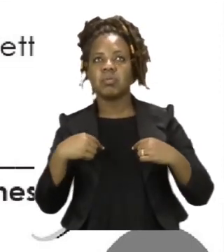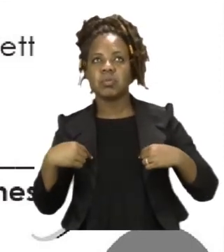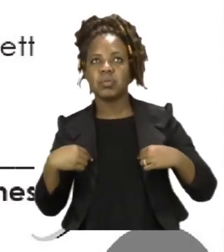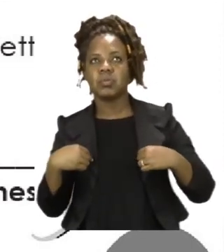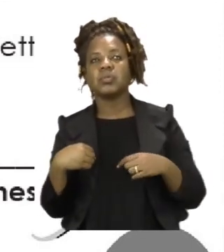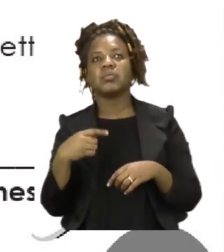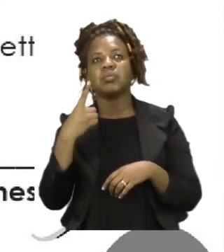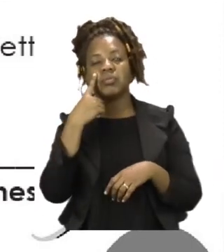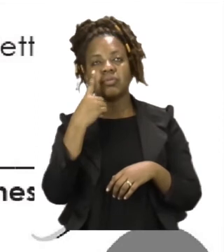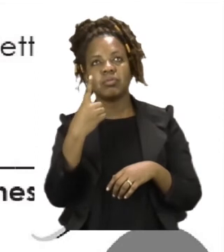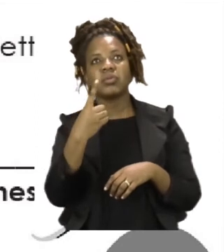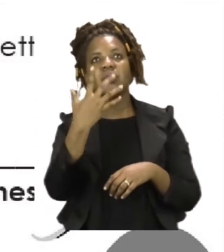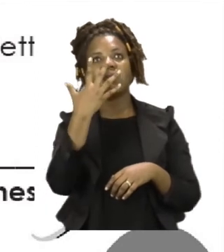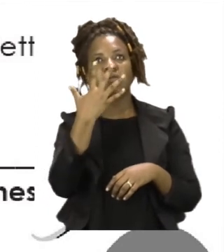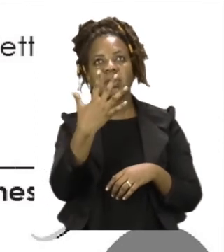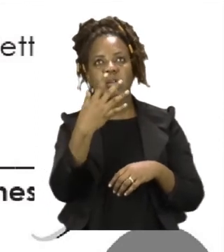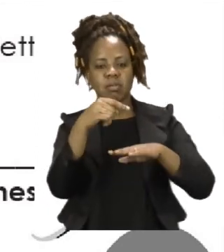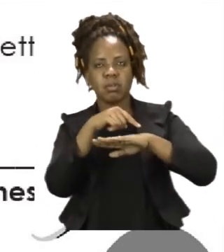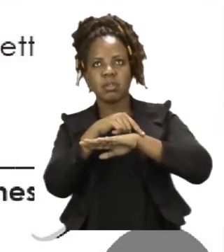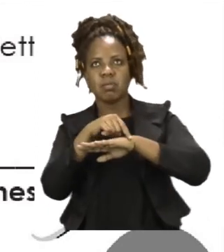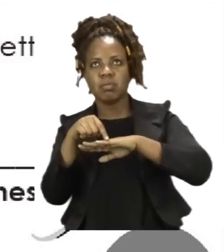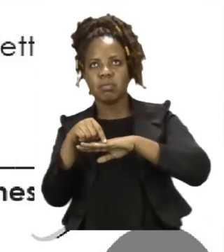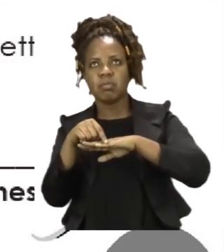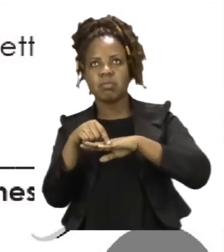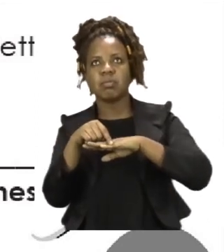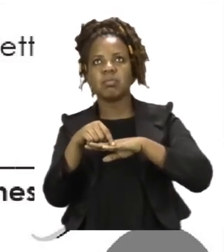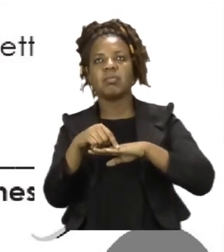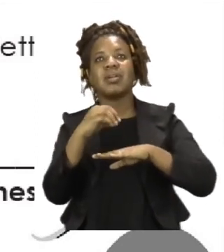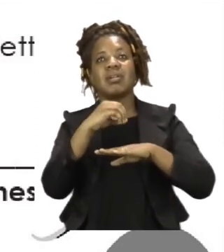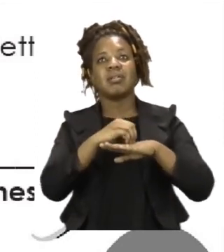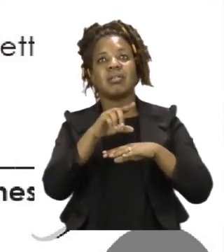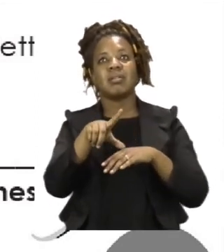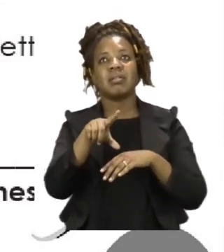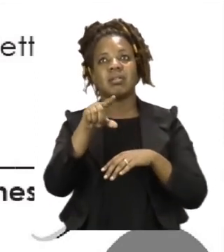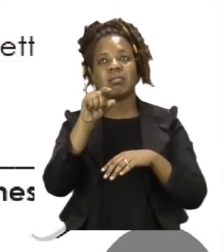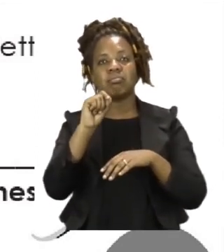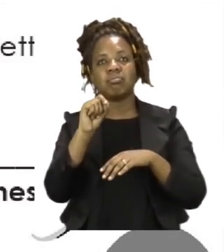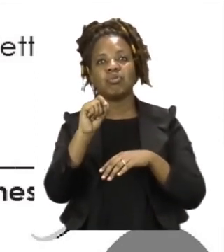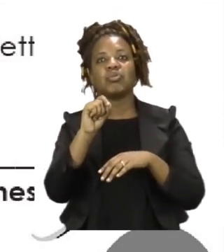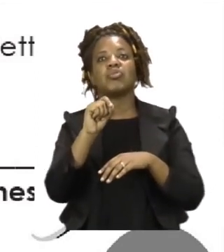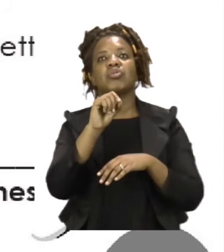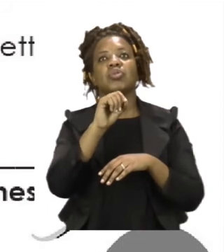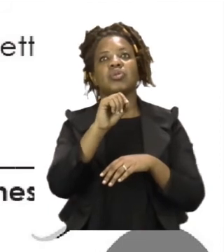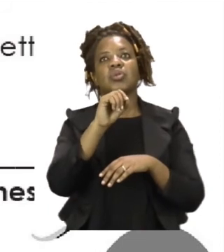We saw five dash at the petting zoo.